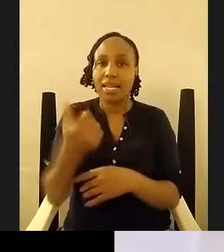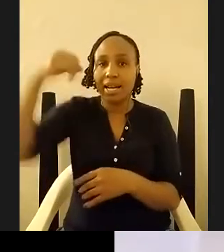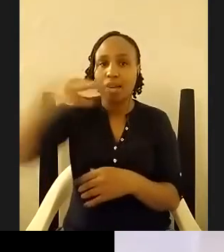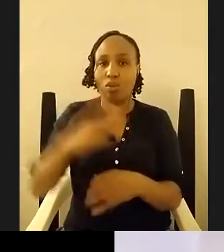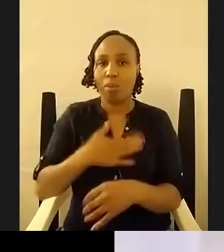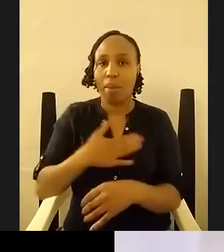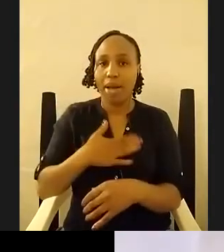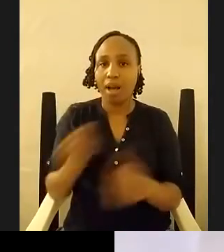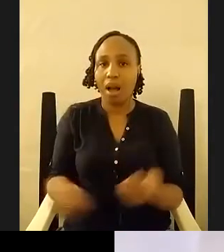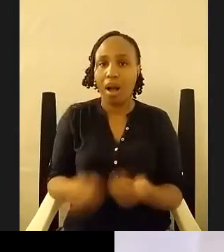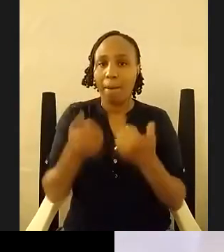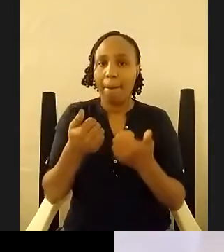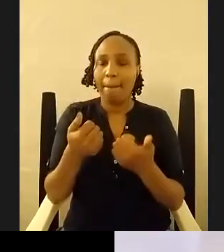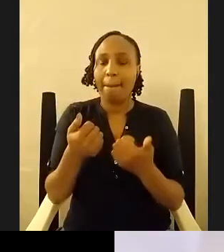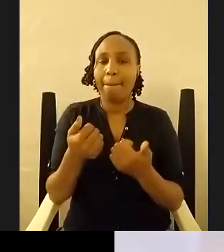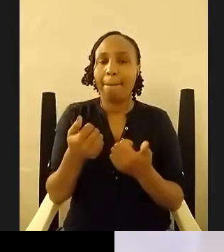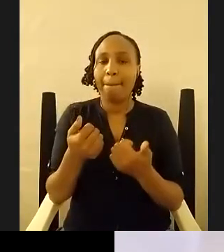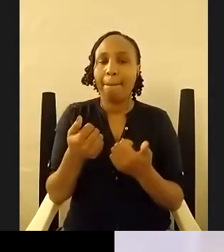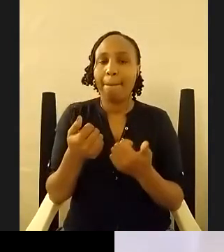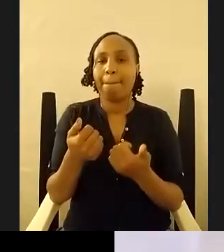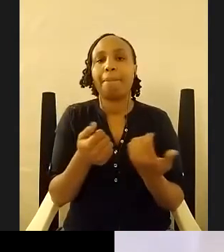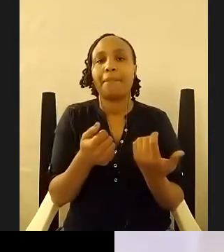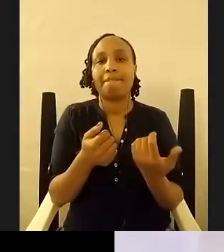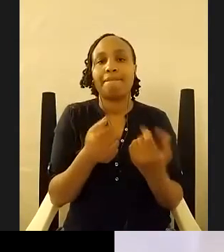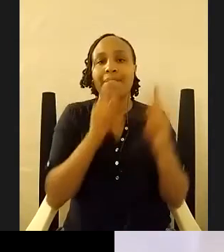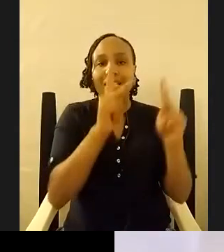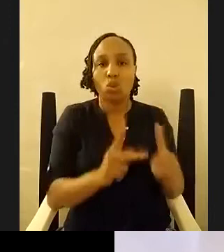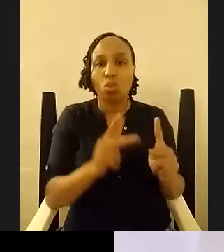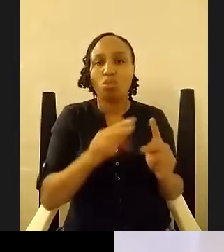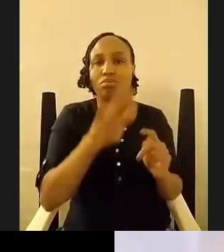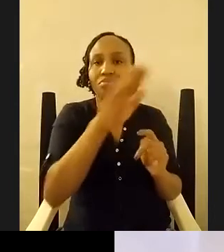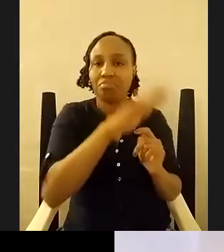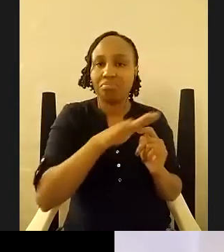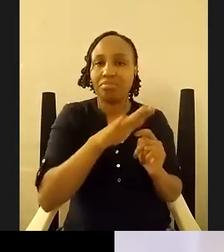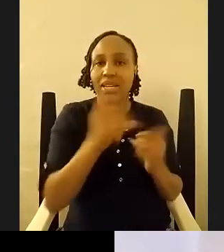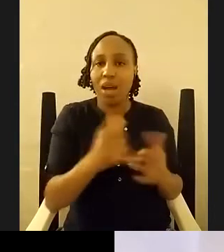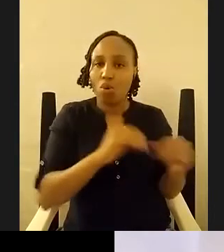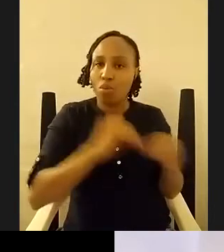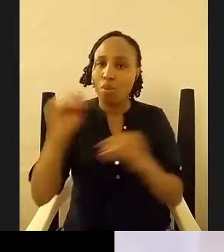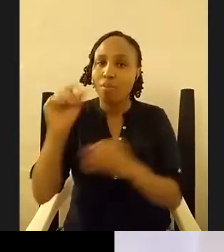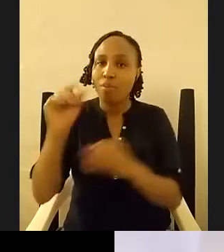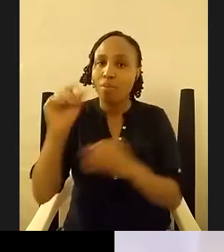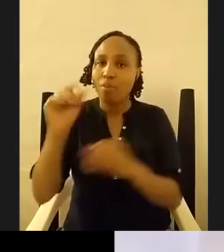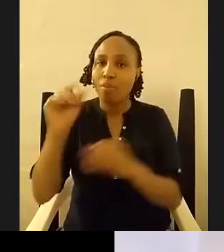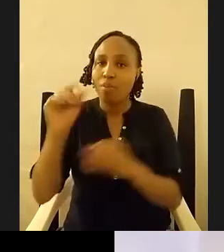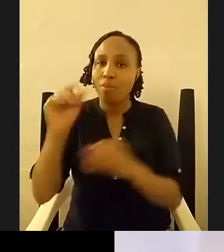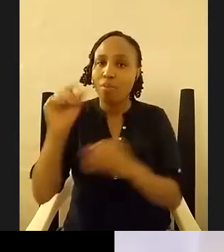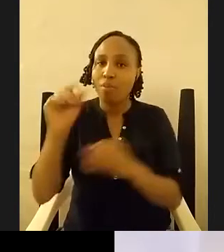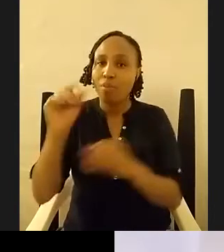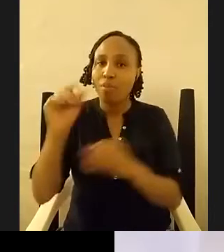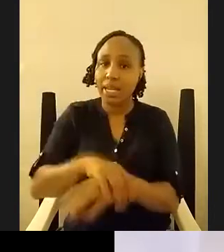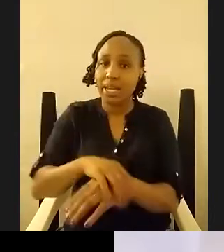takes place in a kisumu like place now that you've moved to london are we going to get a lot of stories taking place on camden fucking heat